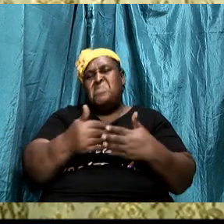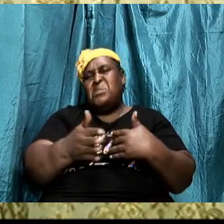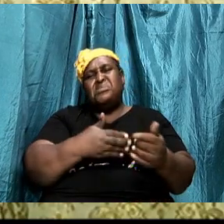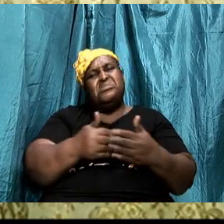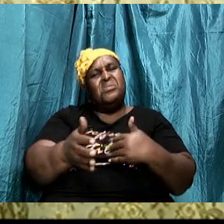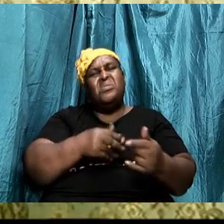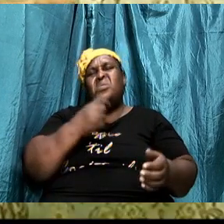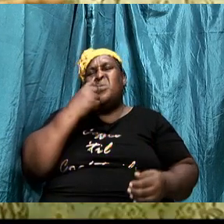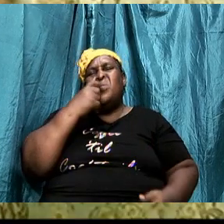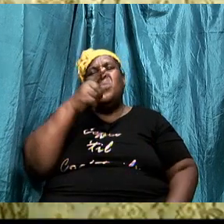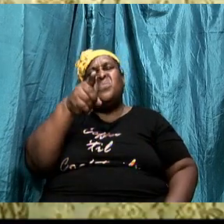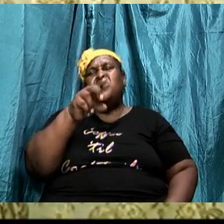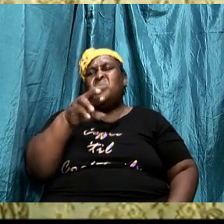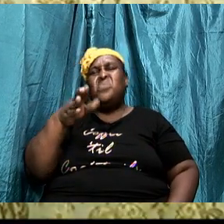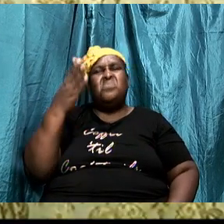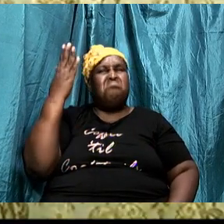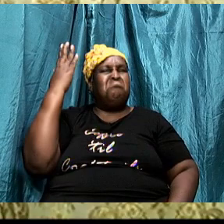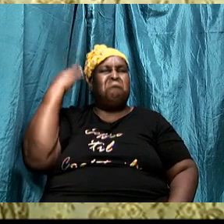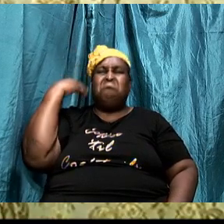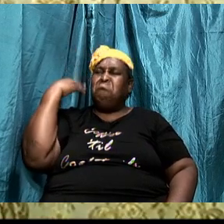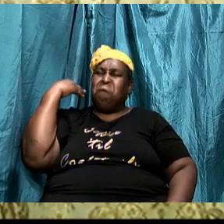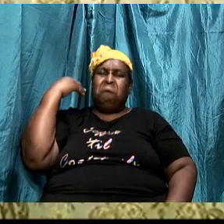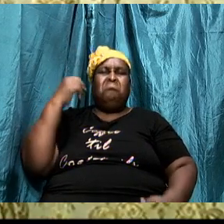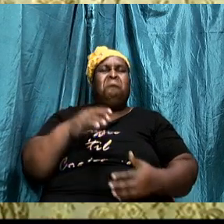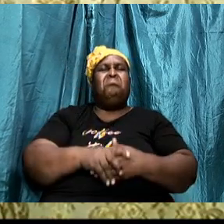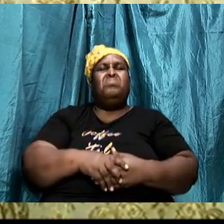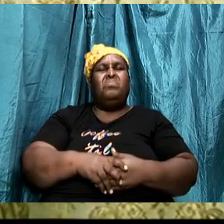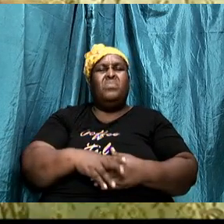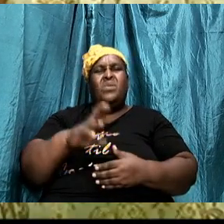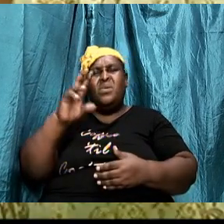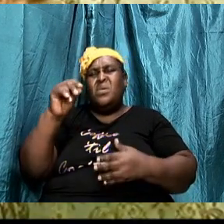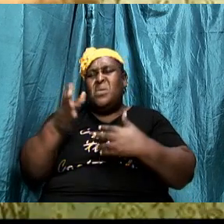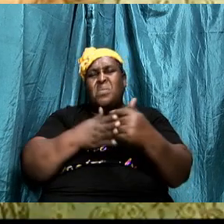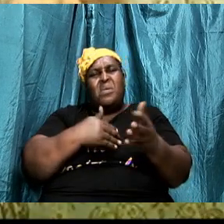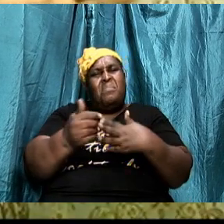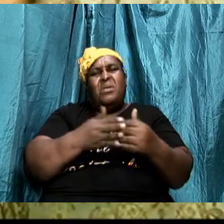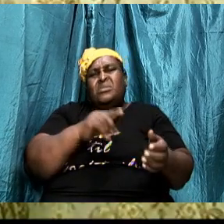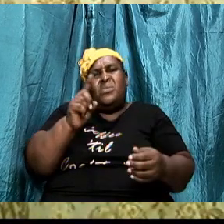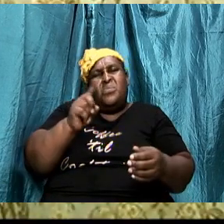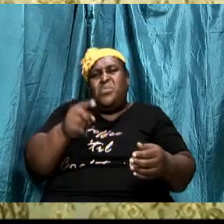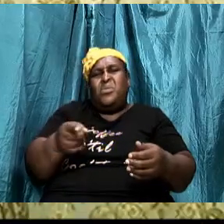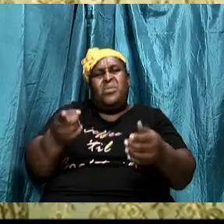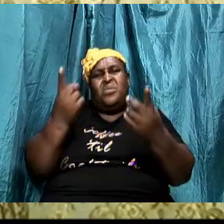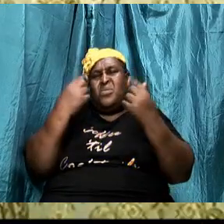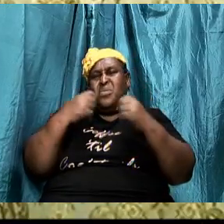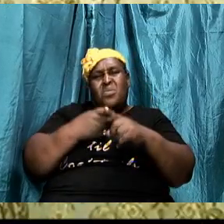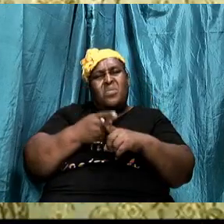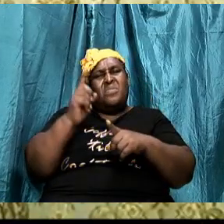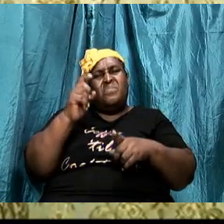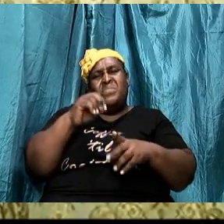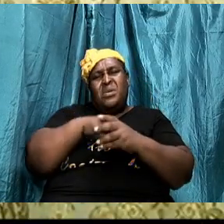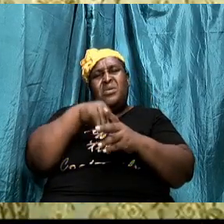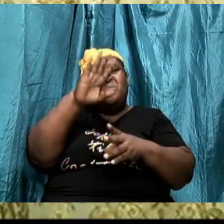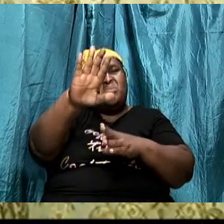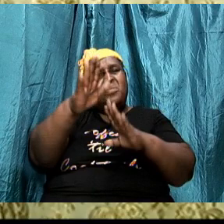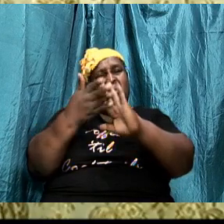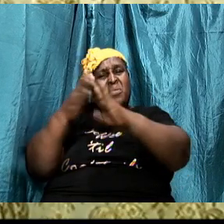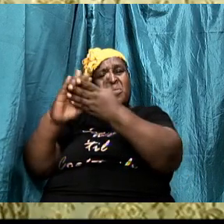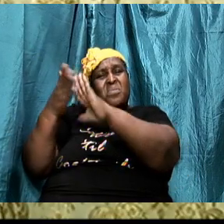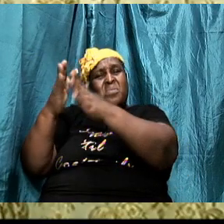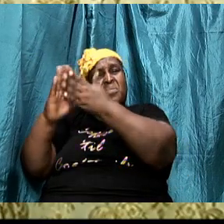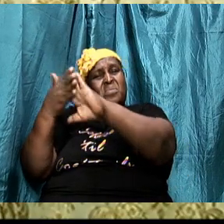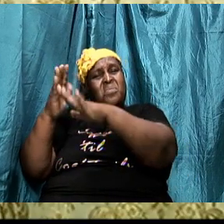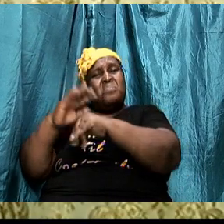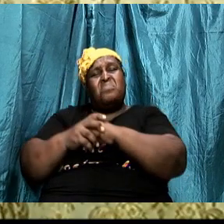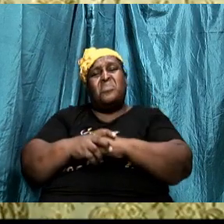who you were it doesn't matter where you come from in your community there could be